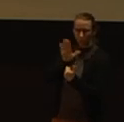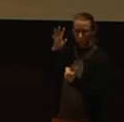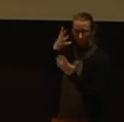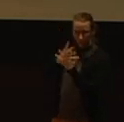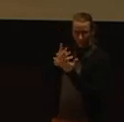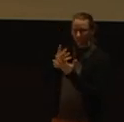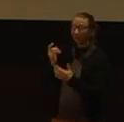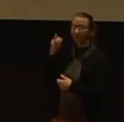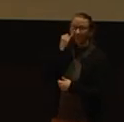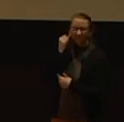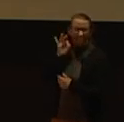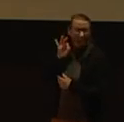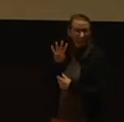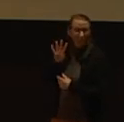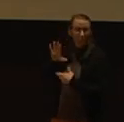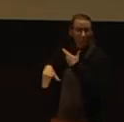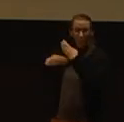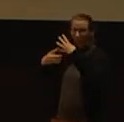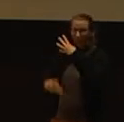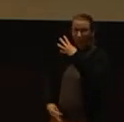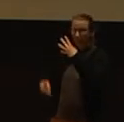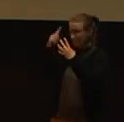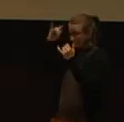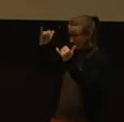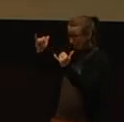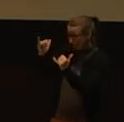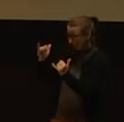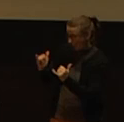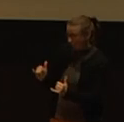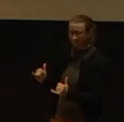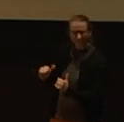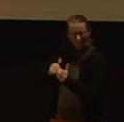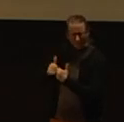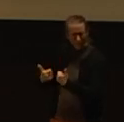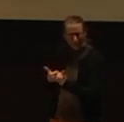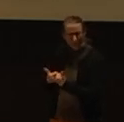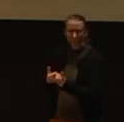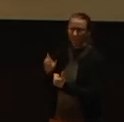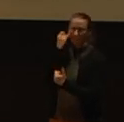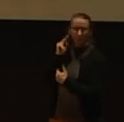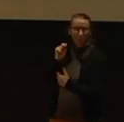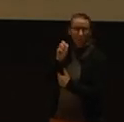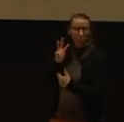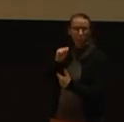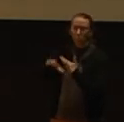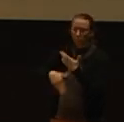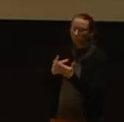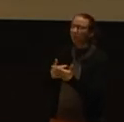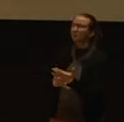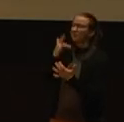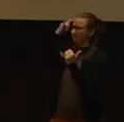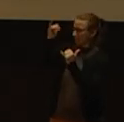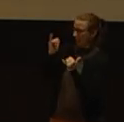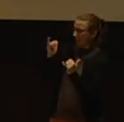newsfeed think and feel like you do, how does that challenge your lens? If the news outlets that you watch only confirm your thoughts and beliefs, how